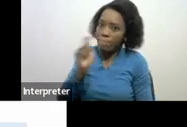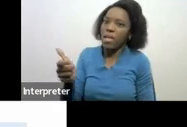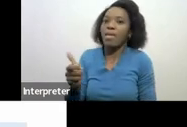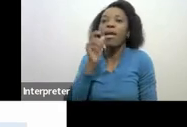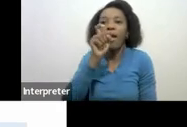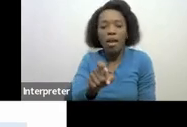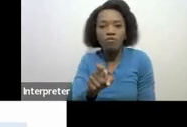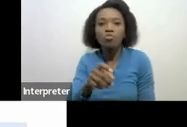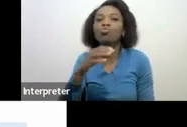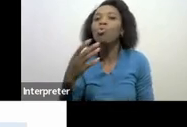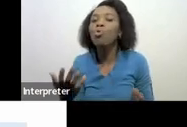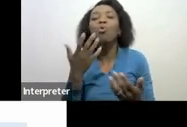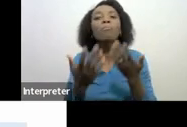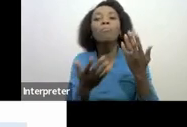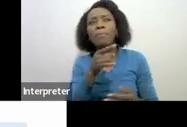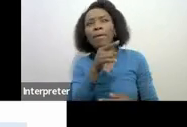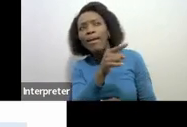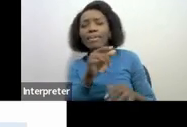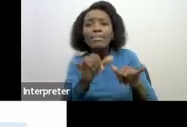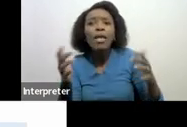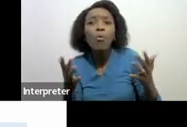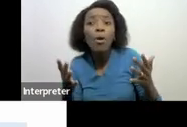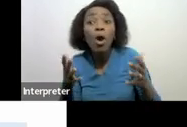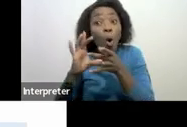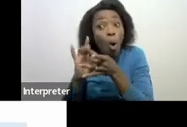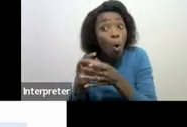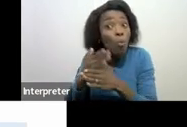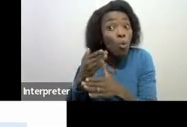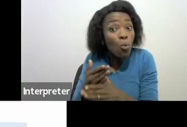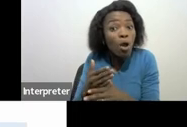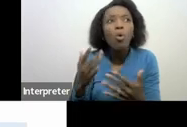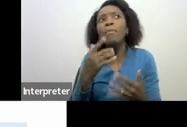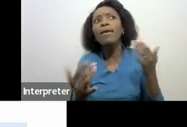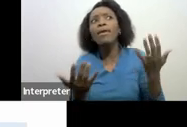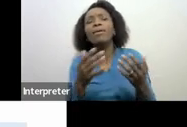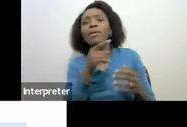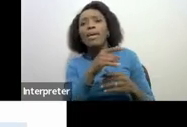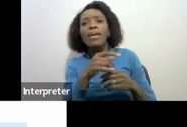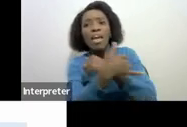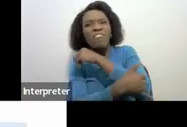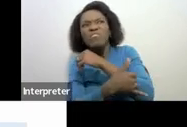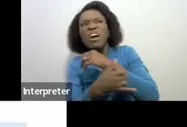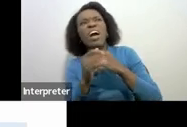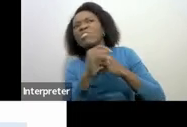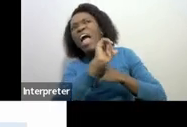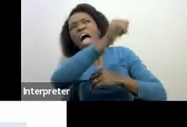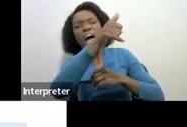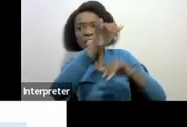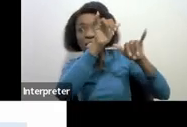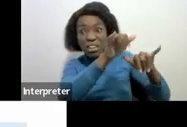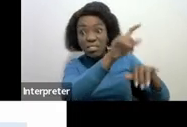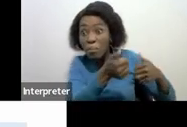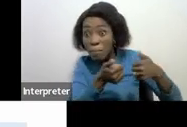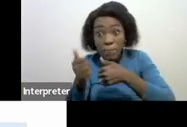done or is it where he or his intention to return to his permanent home. On this one of the resident, when we talk of the worldwide